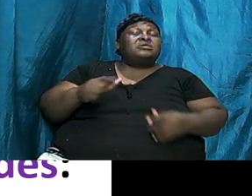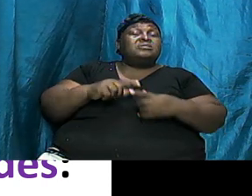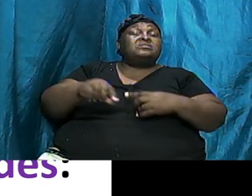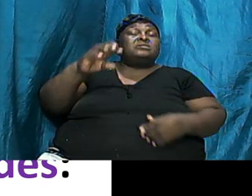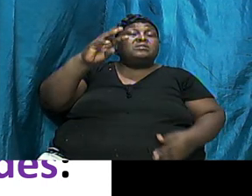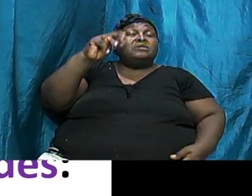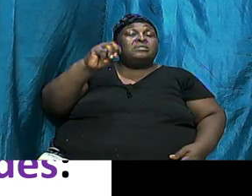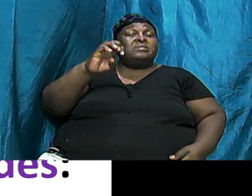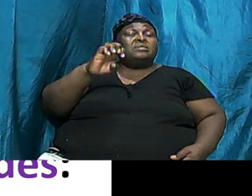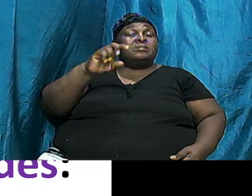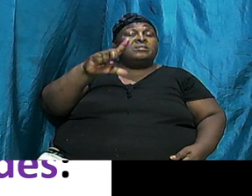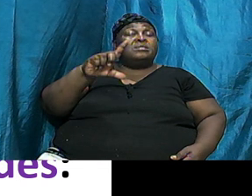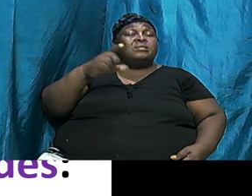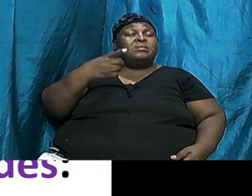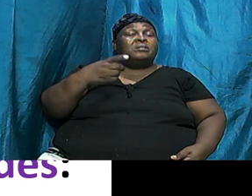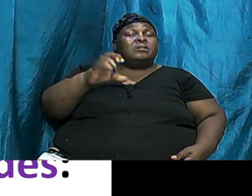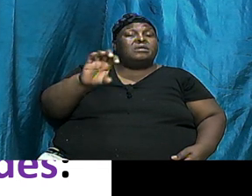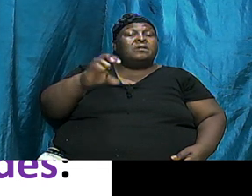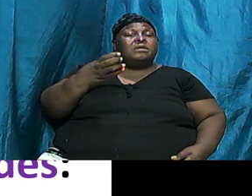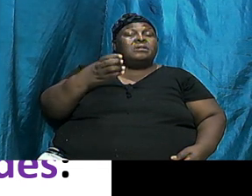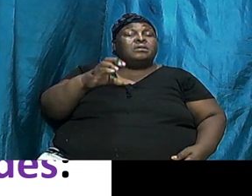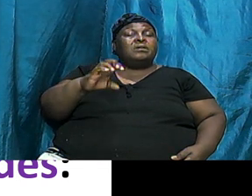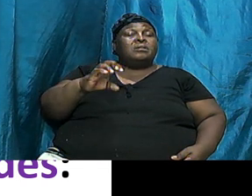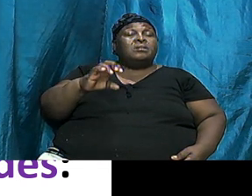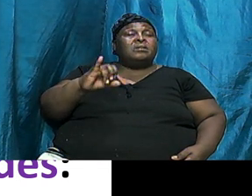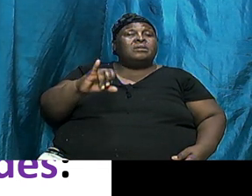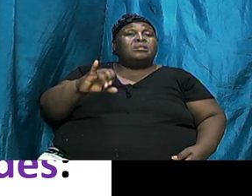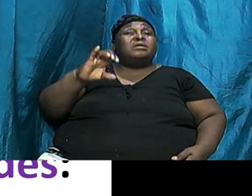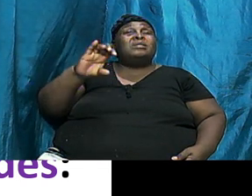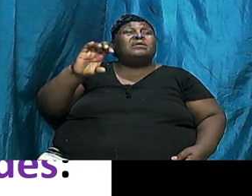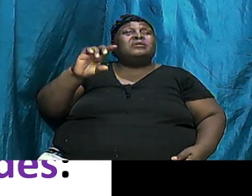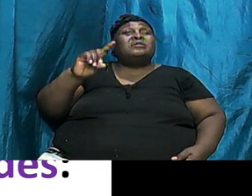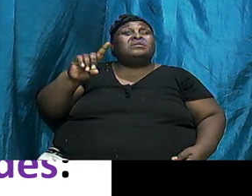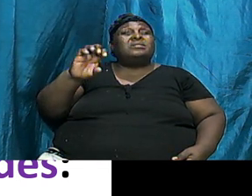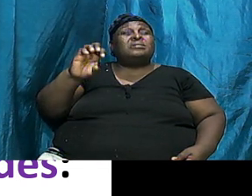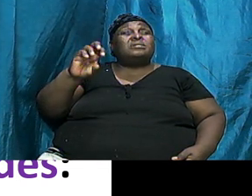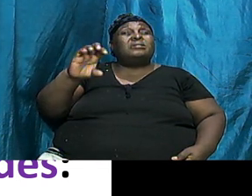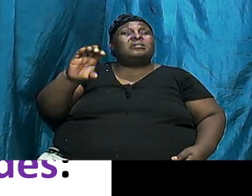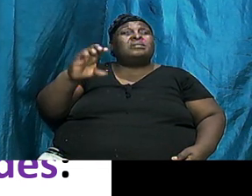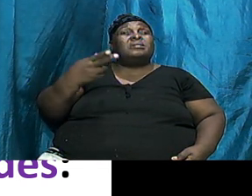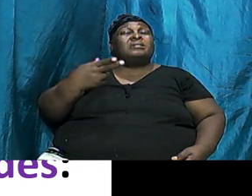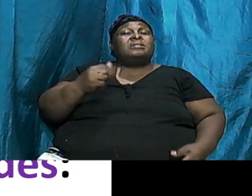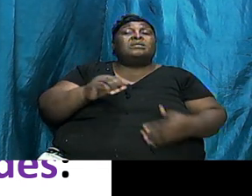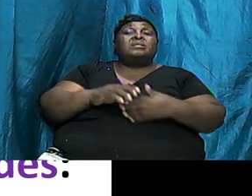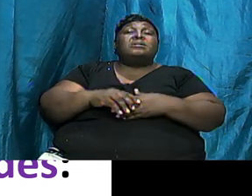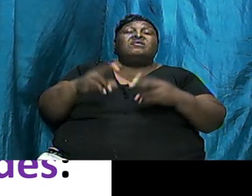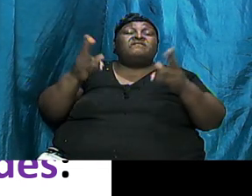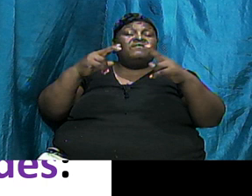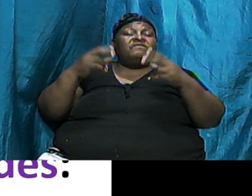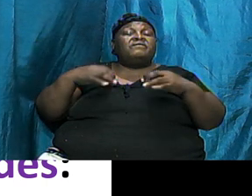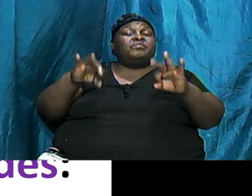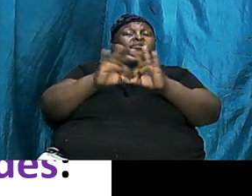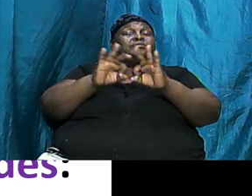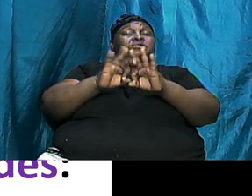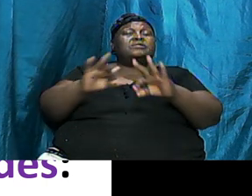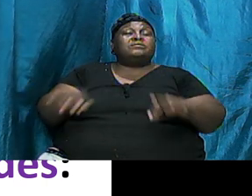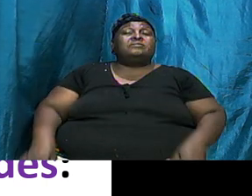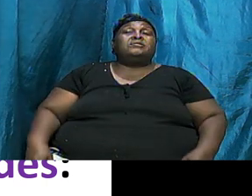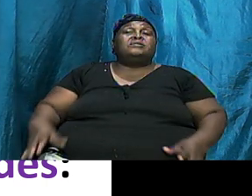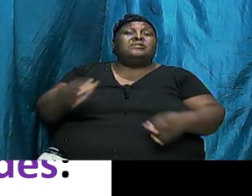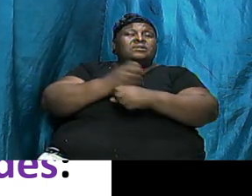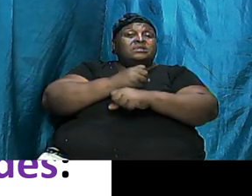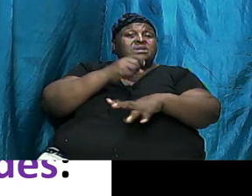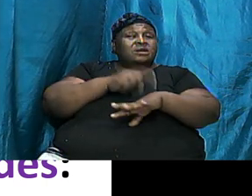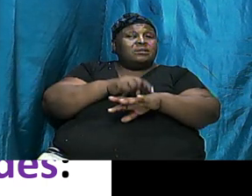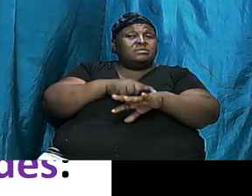But I Just Say That We'll Go Back To That But It's Very Significant We Have To Go Back To It Right So We Just Want To Take Time And Go Through